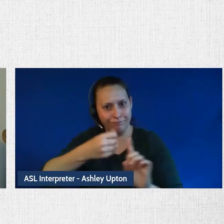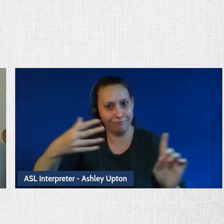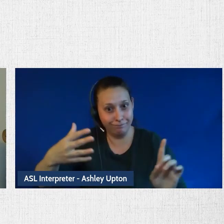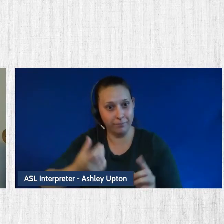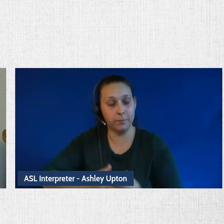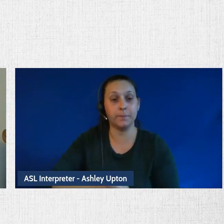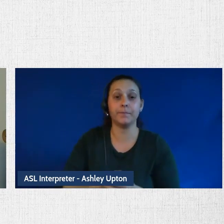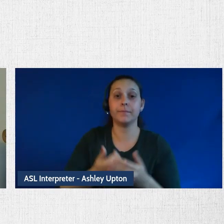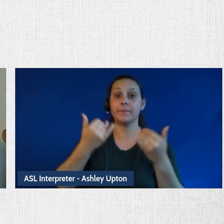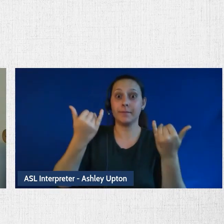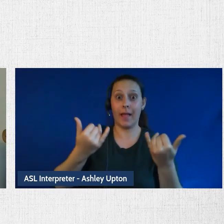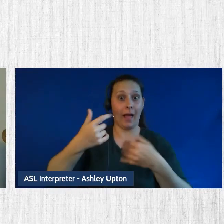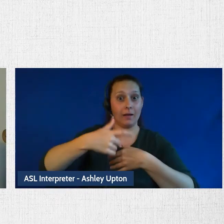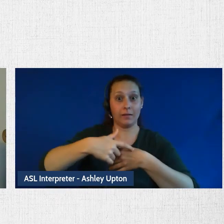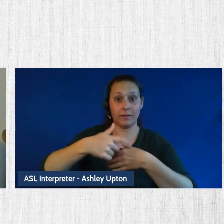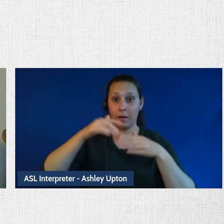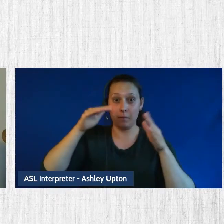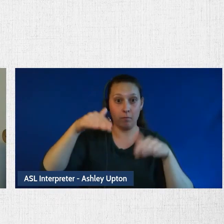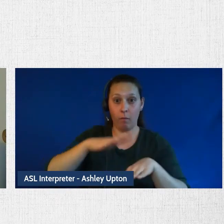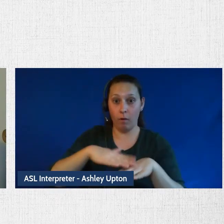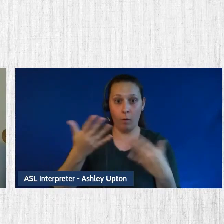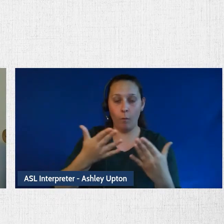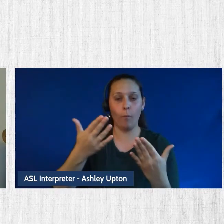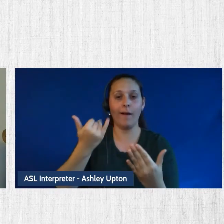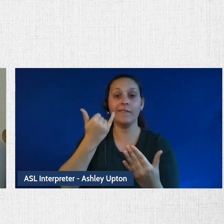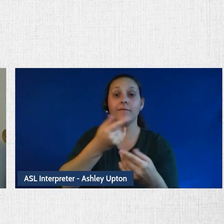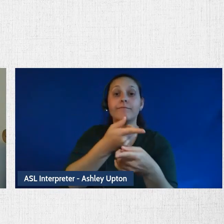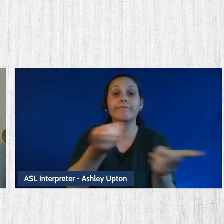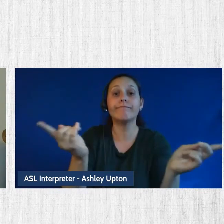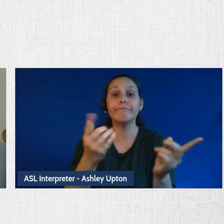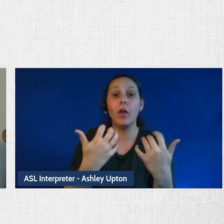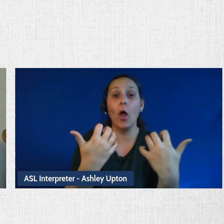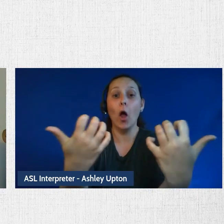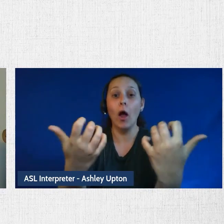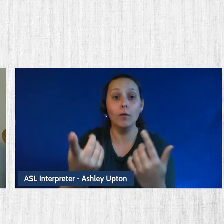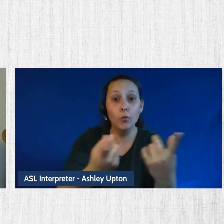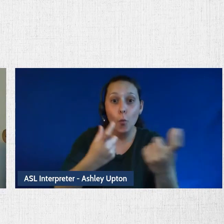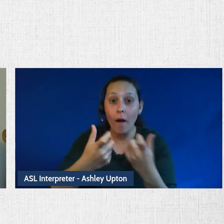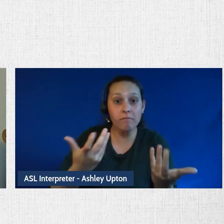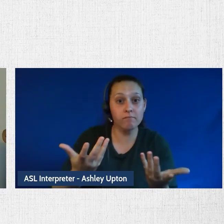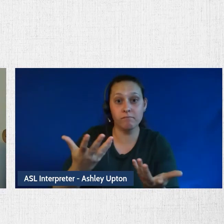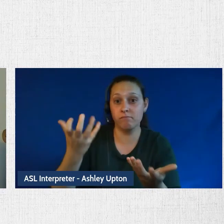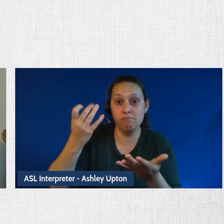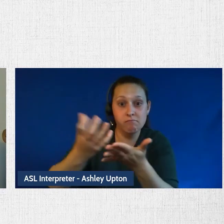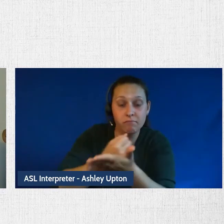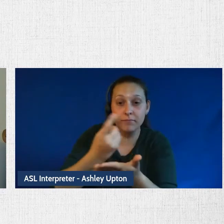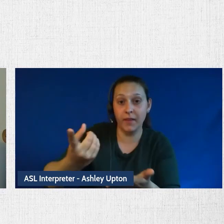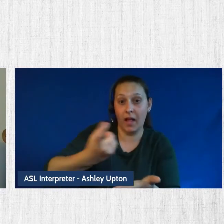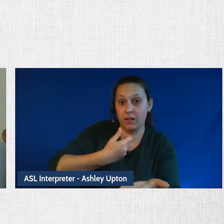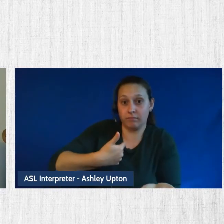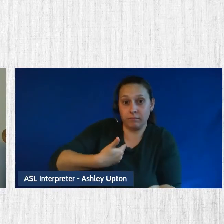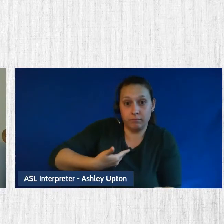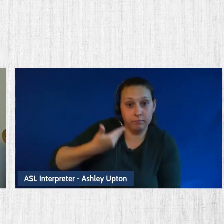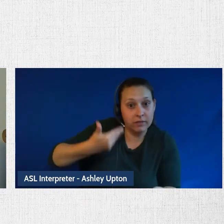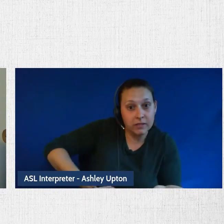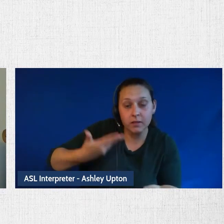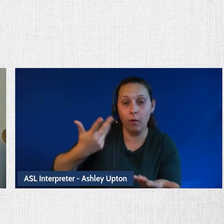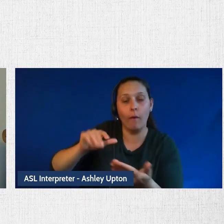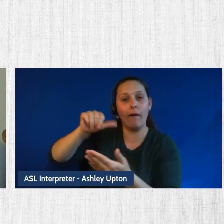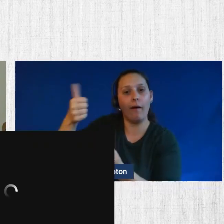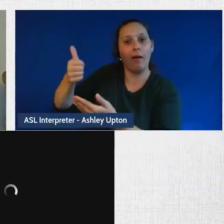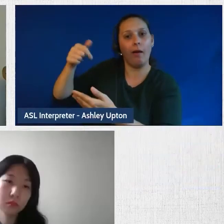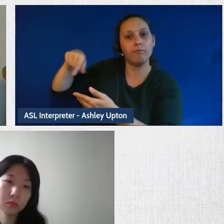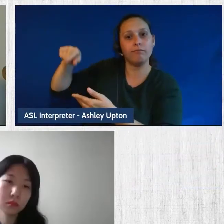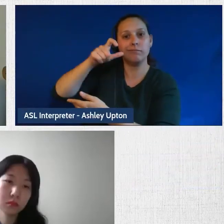have some time to take questions from our audience. And so if anyone in the audience would like to ask any questions to myself or to any of our panelists who will be joining